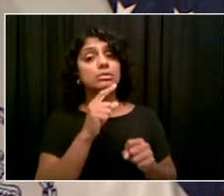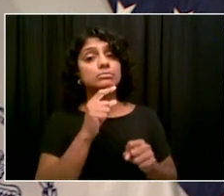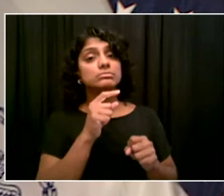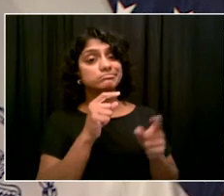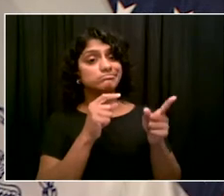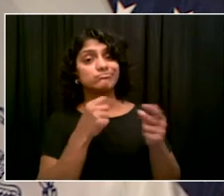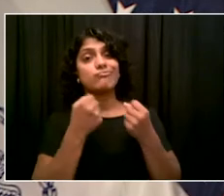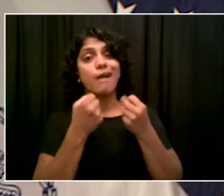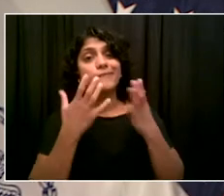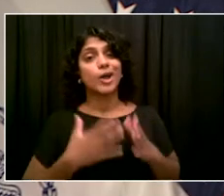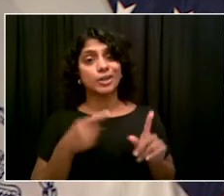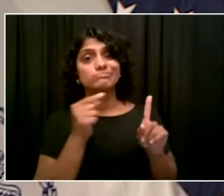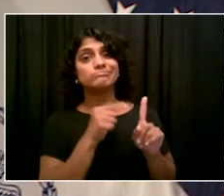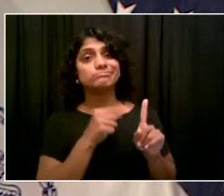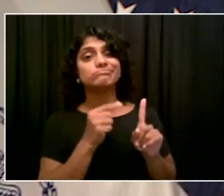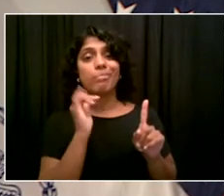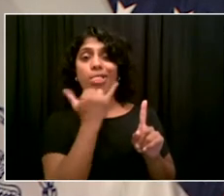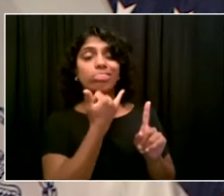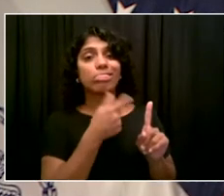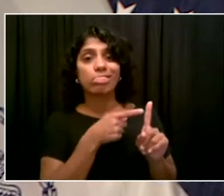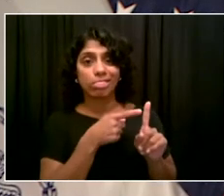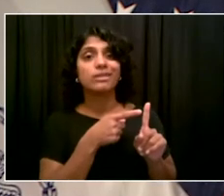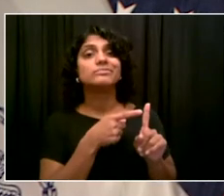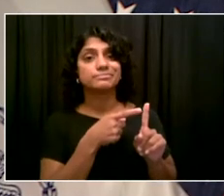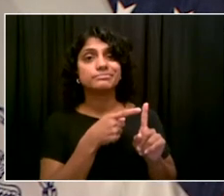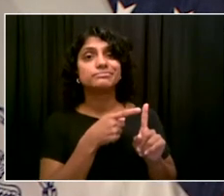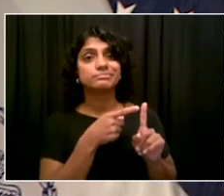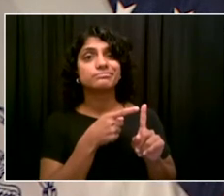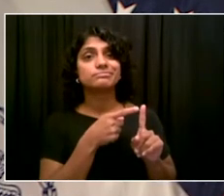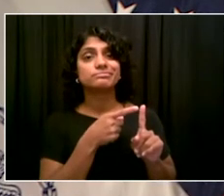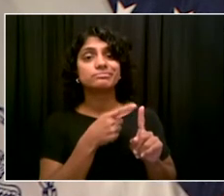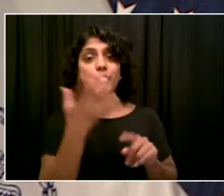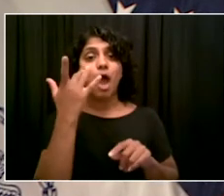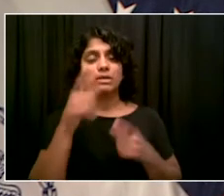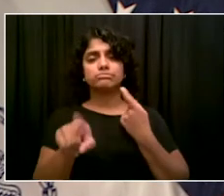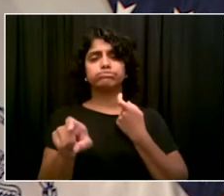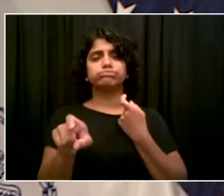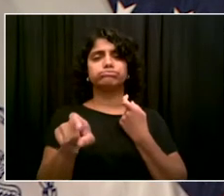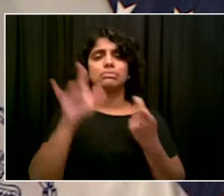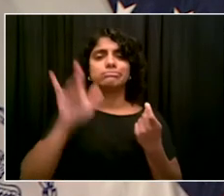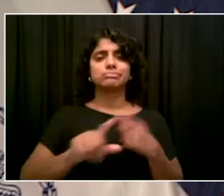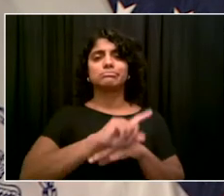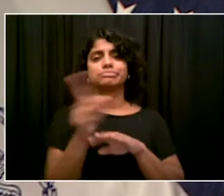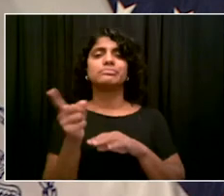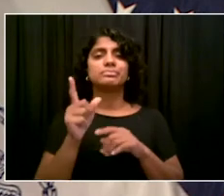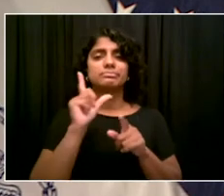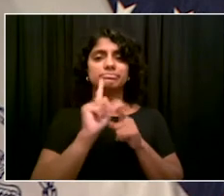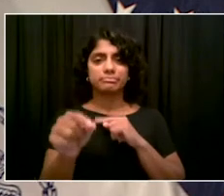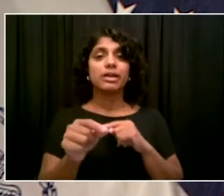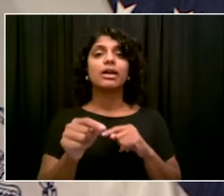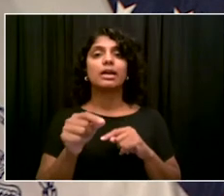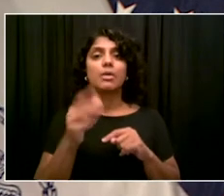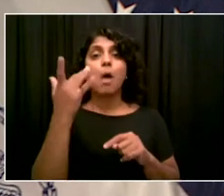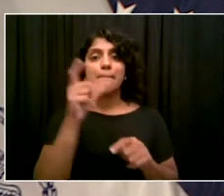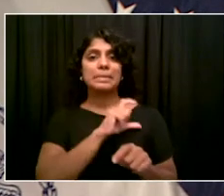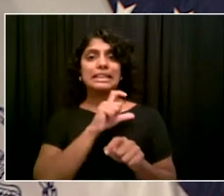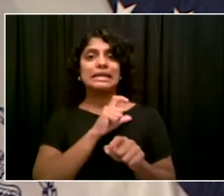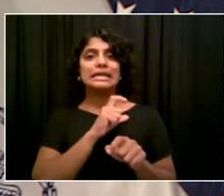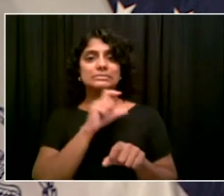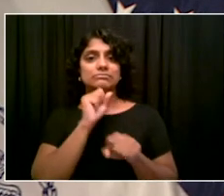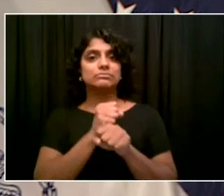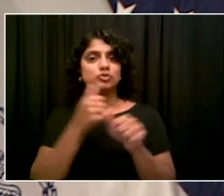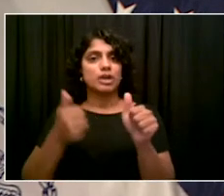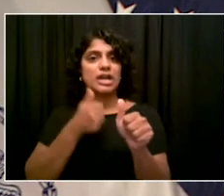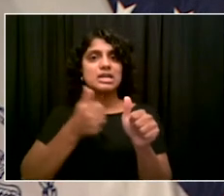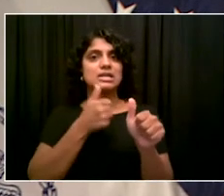reasons that are unclear. Now, we've asked the NYPD about this incident repeatedly and have been told only that it's under review and that the driver who